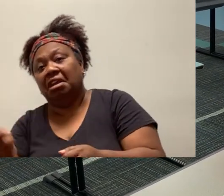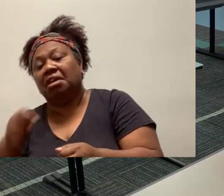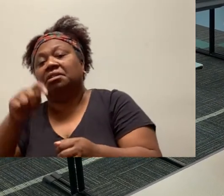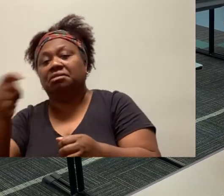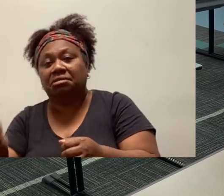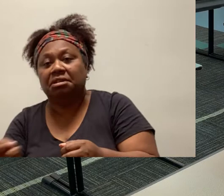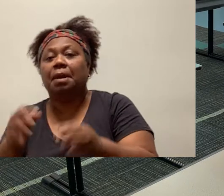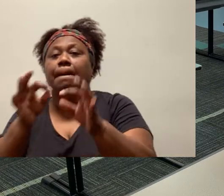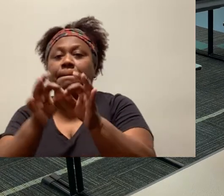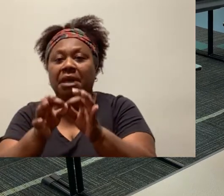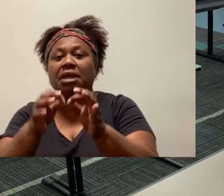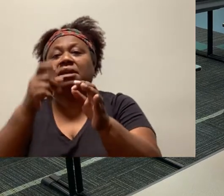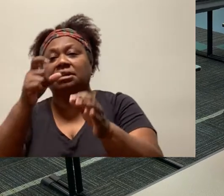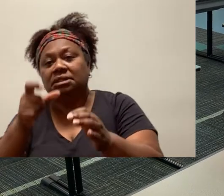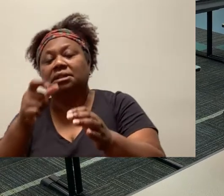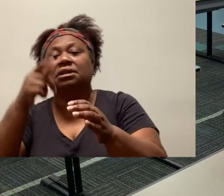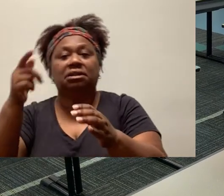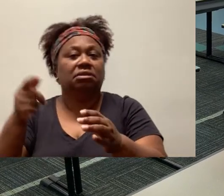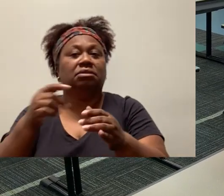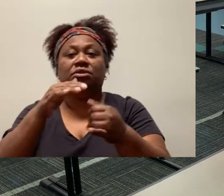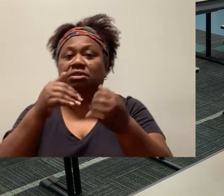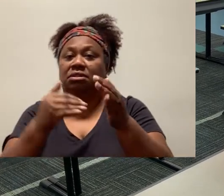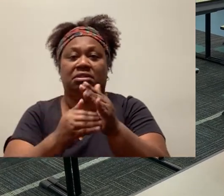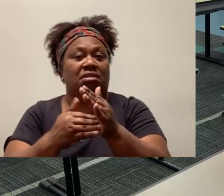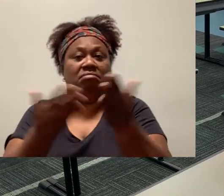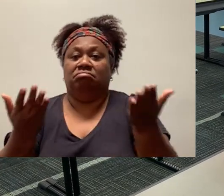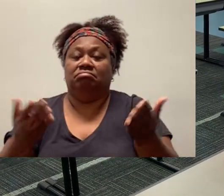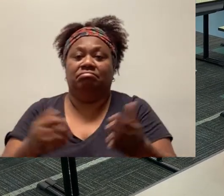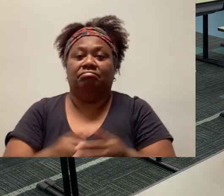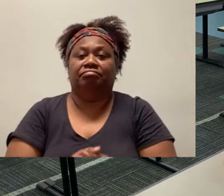So I've made the letter A inside and then I clear it off.